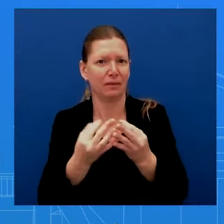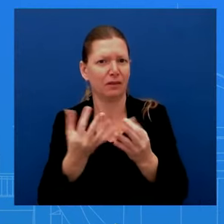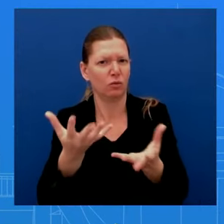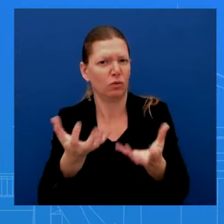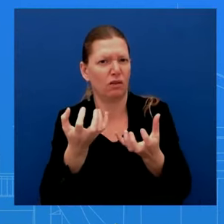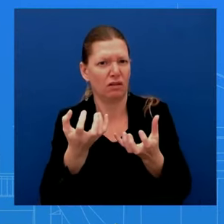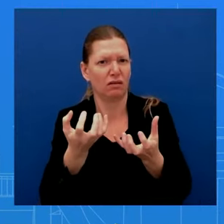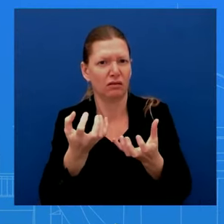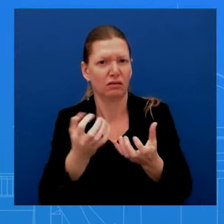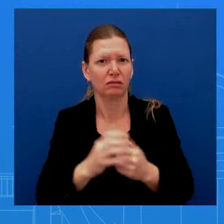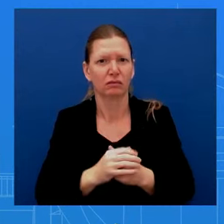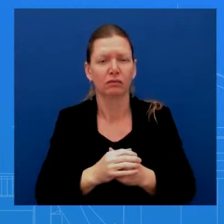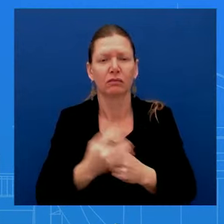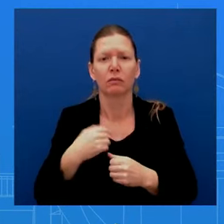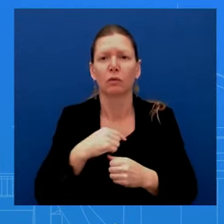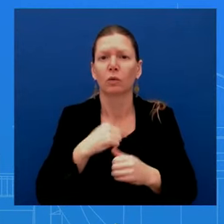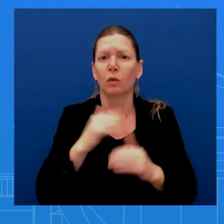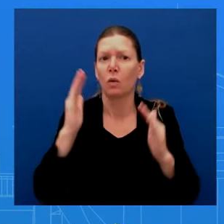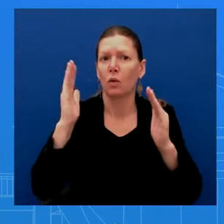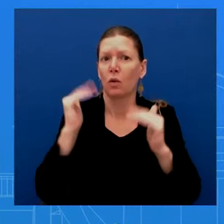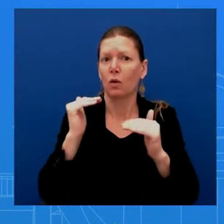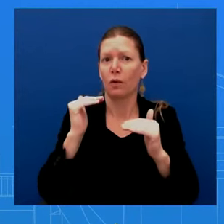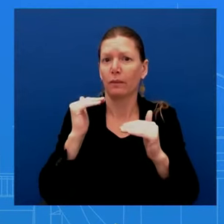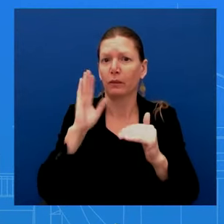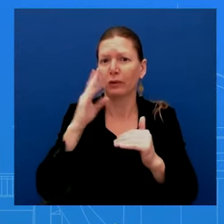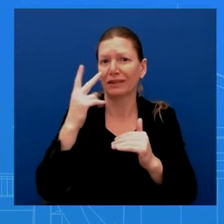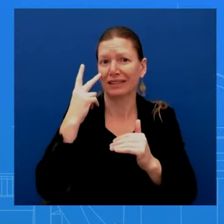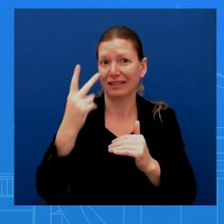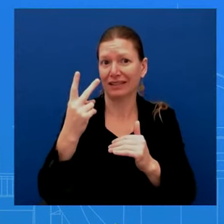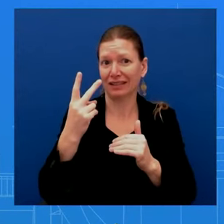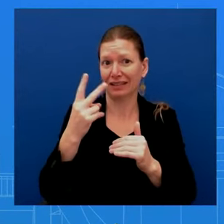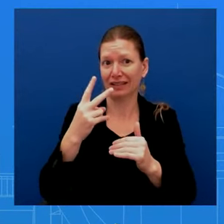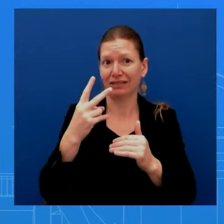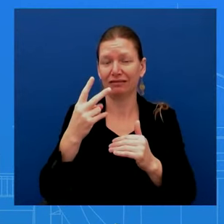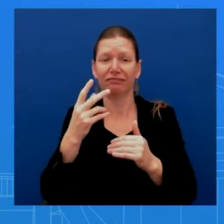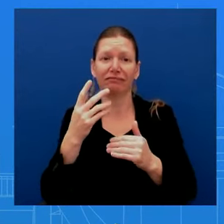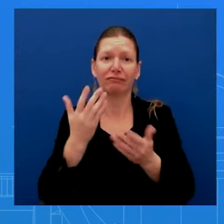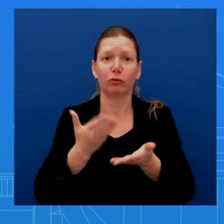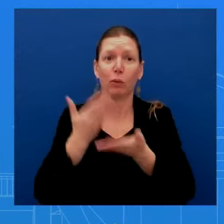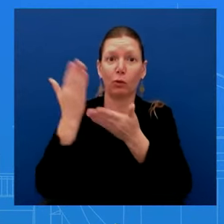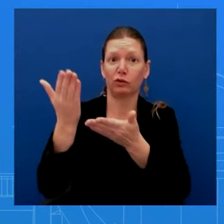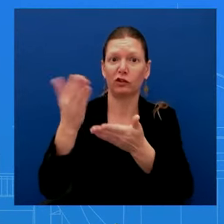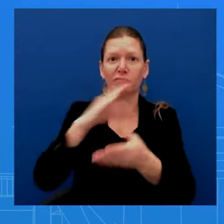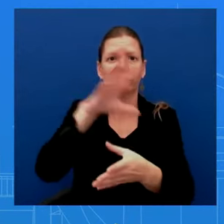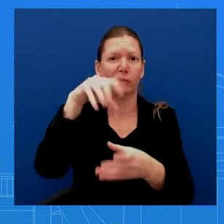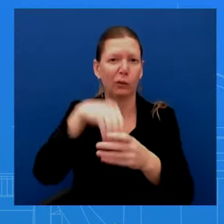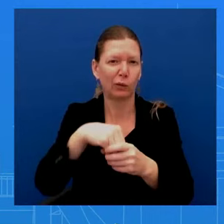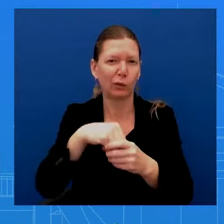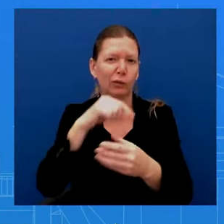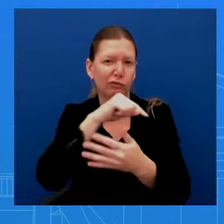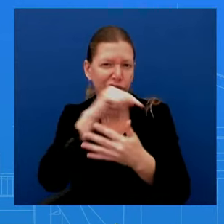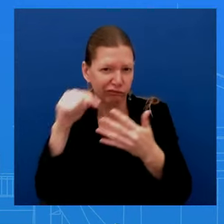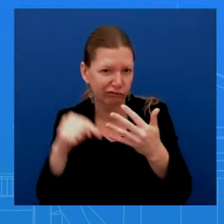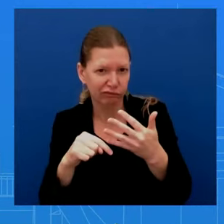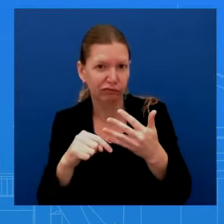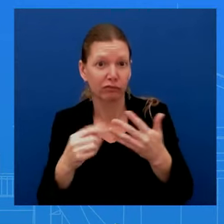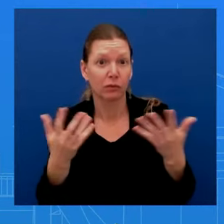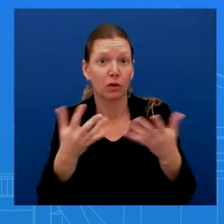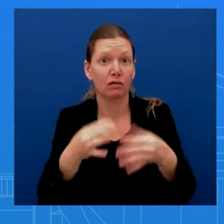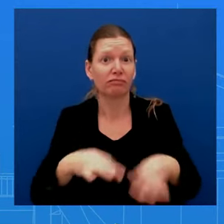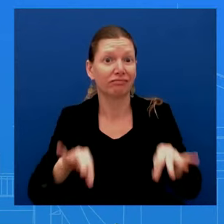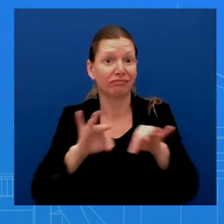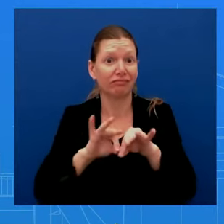package. But what is critical for the President is that the child tax credit be extended